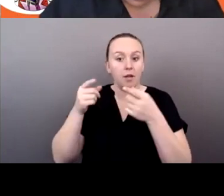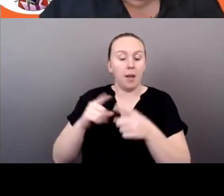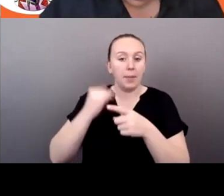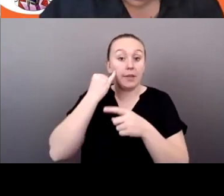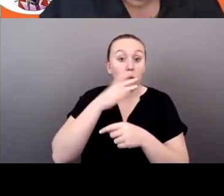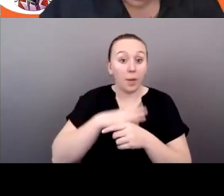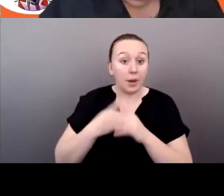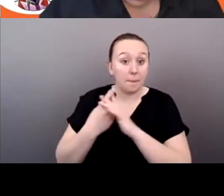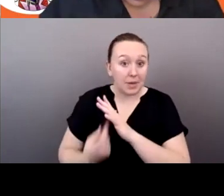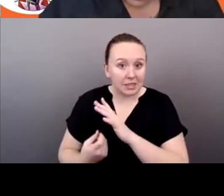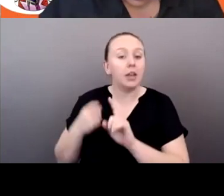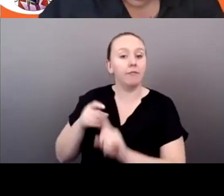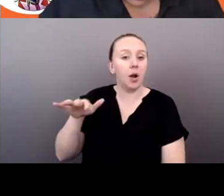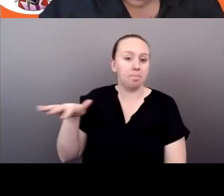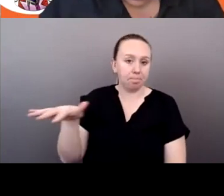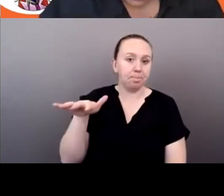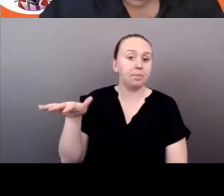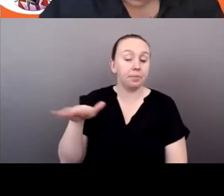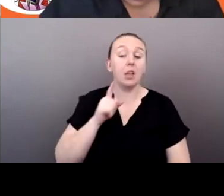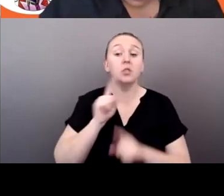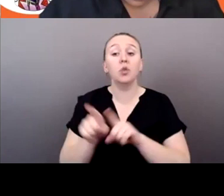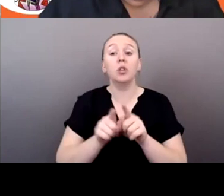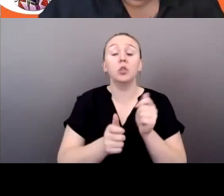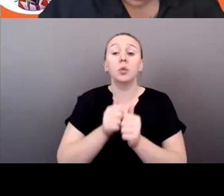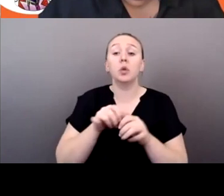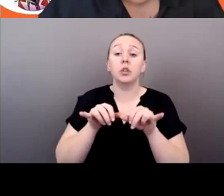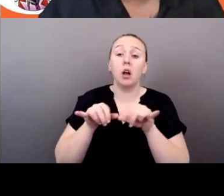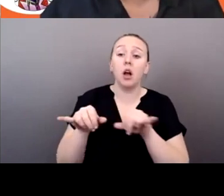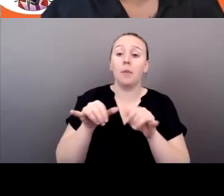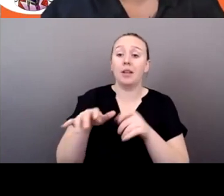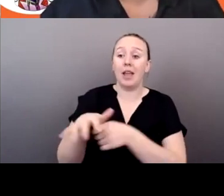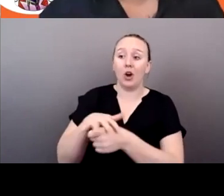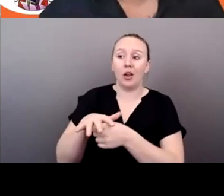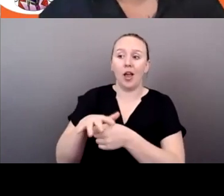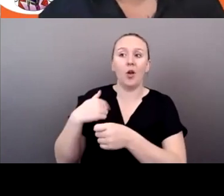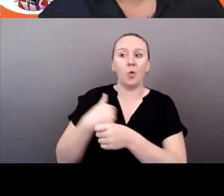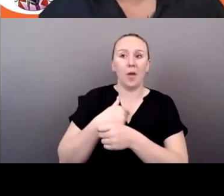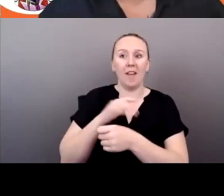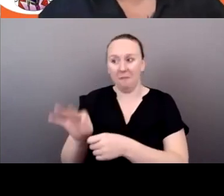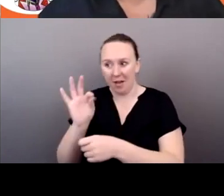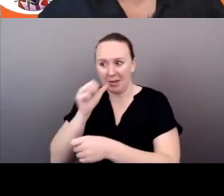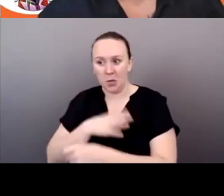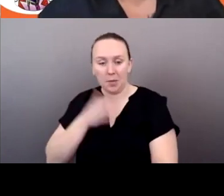the most common area for us to locate and find our women is on the downtown east side.